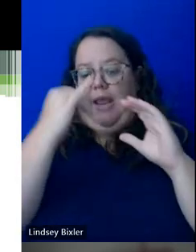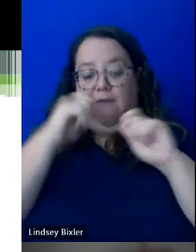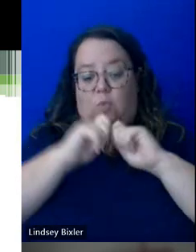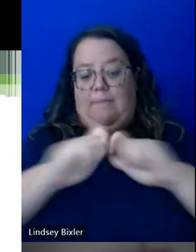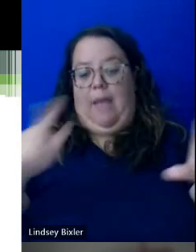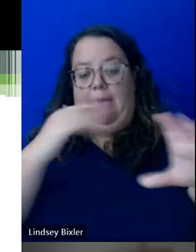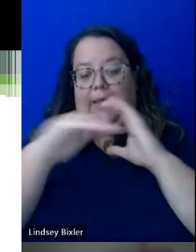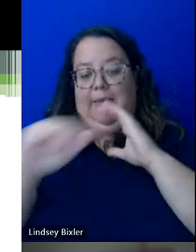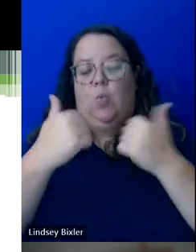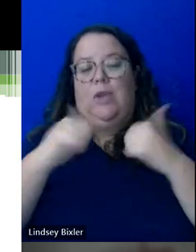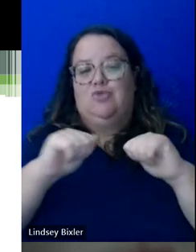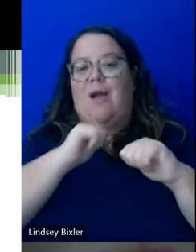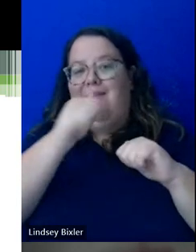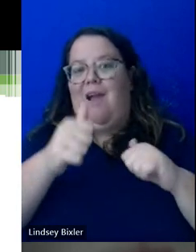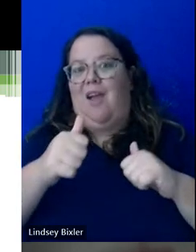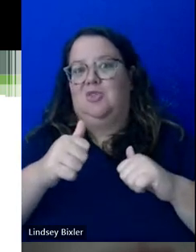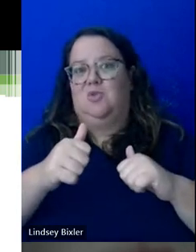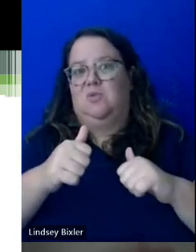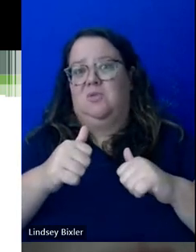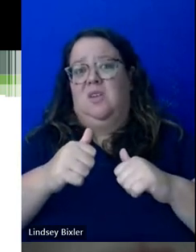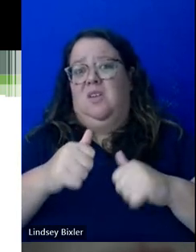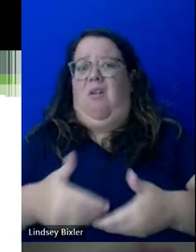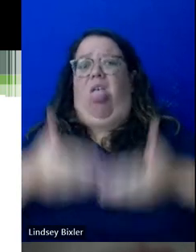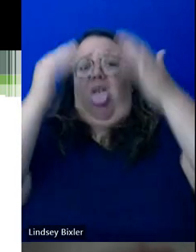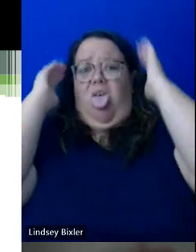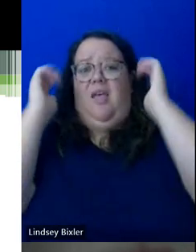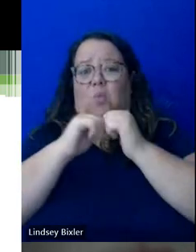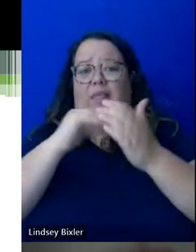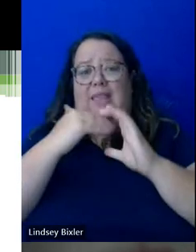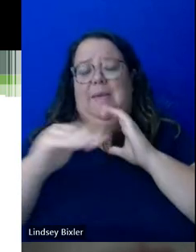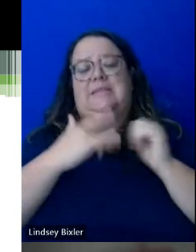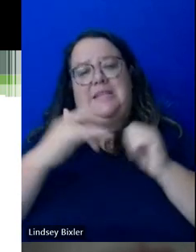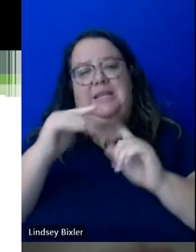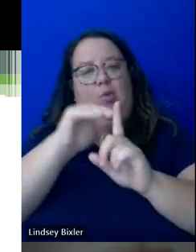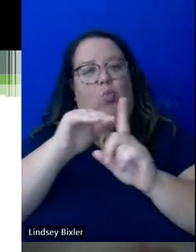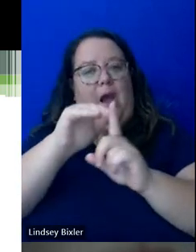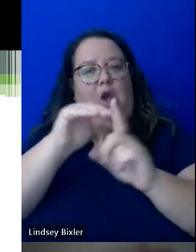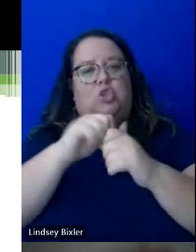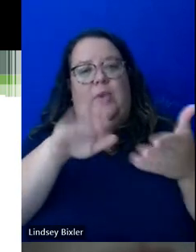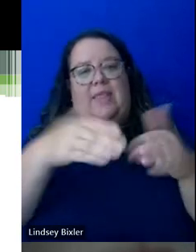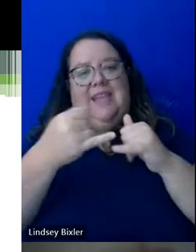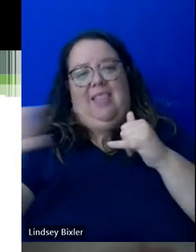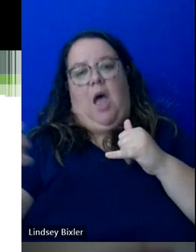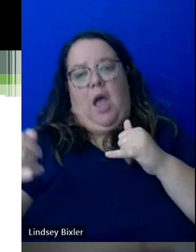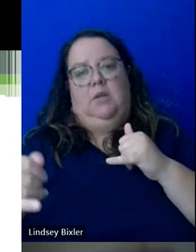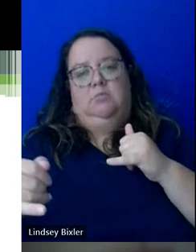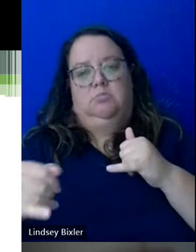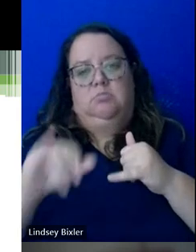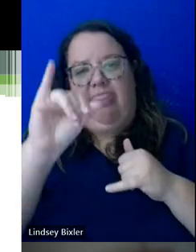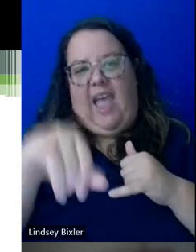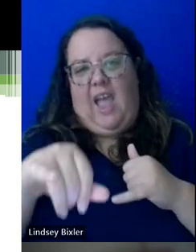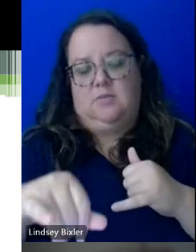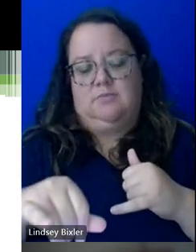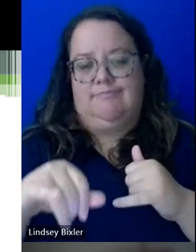try and not saturate students with emails. It's generally all around reminders around deadlines and things like that, that